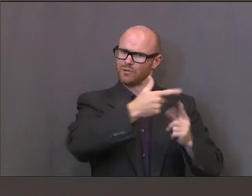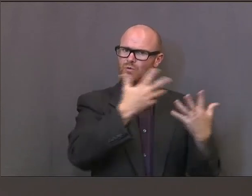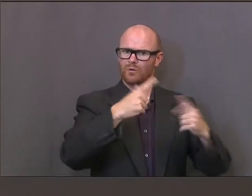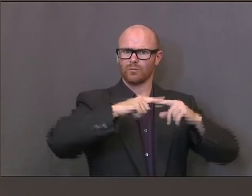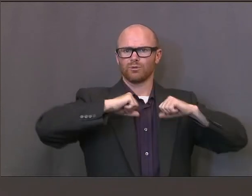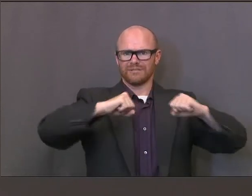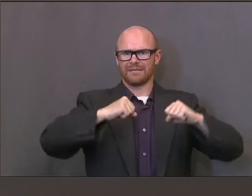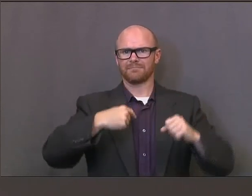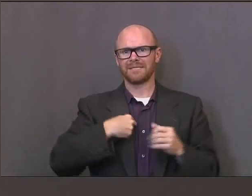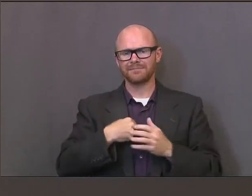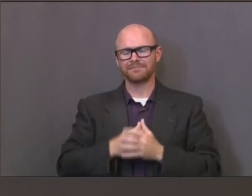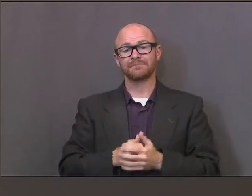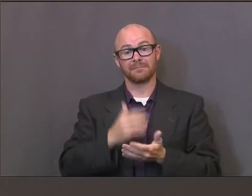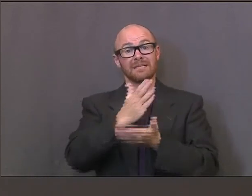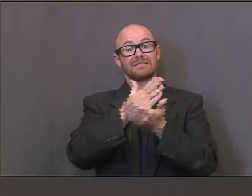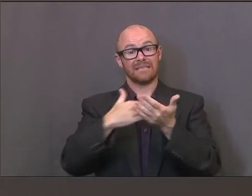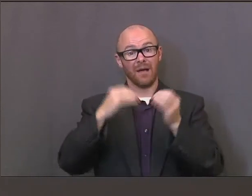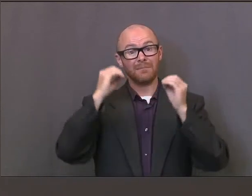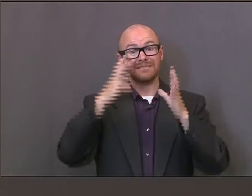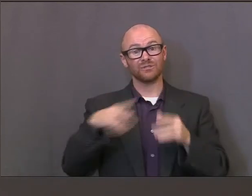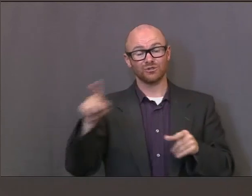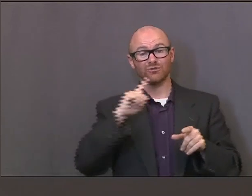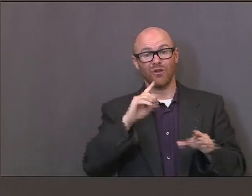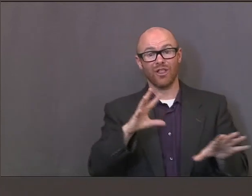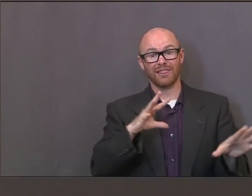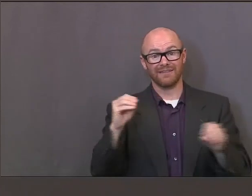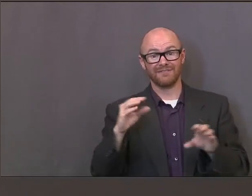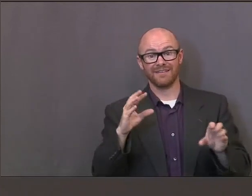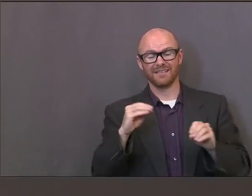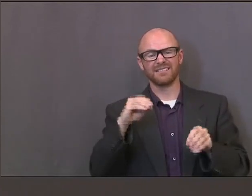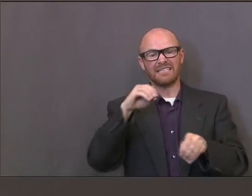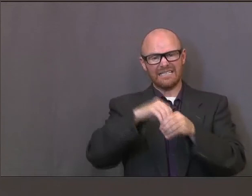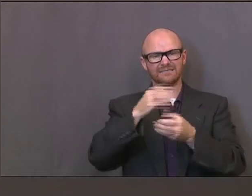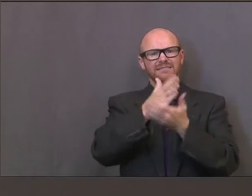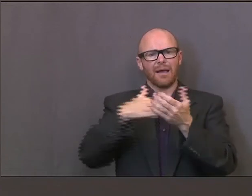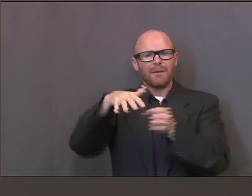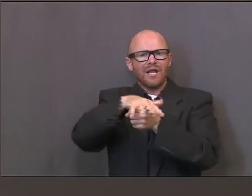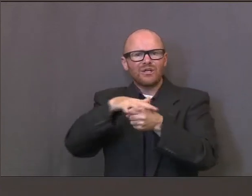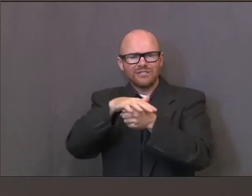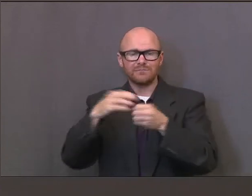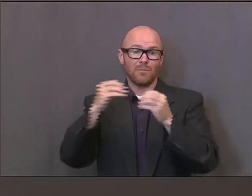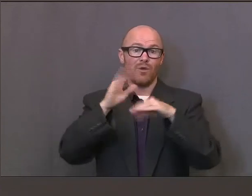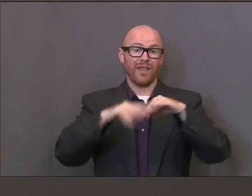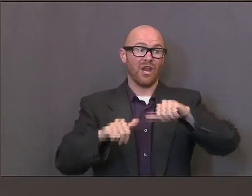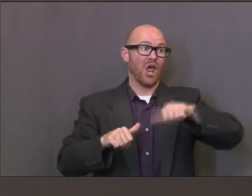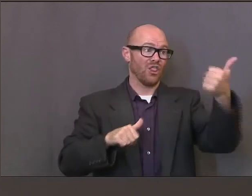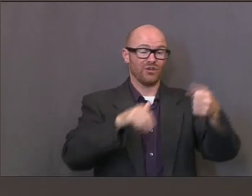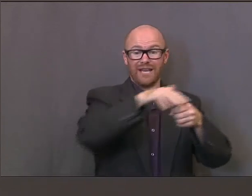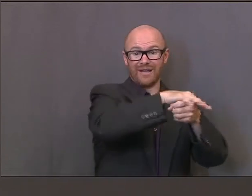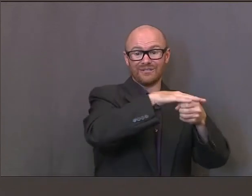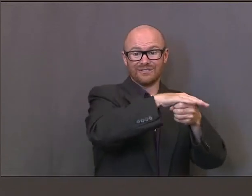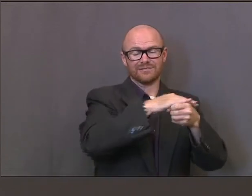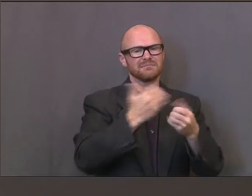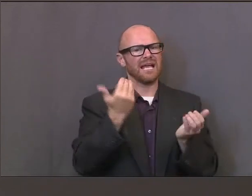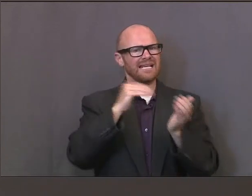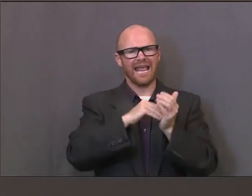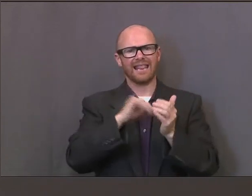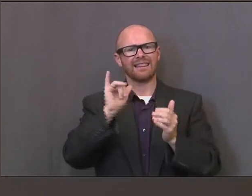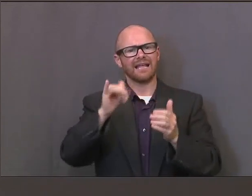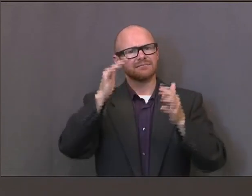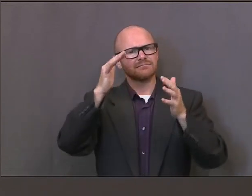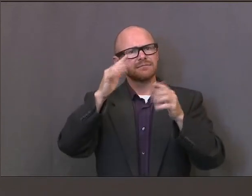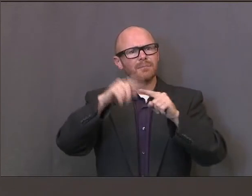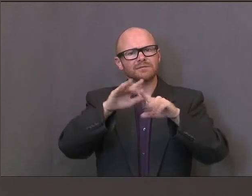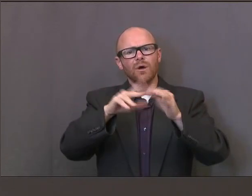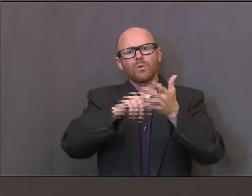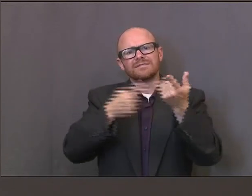teachers leaving more in certain districts than others. And those decisions are based on what's happening in their